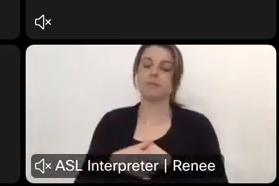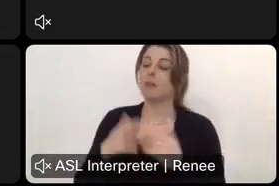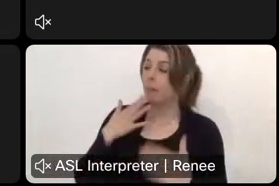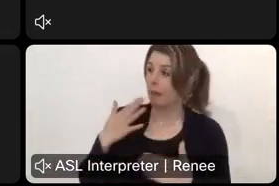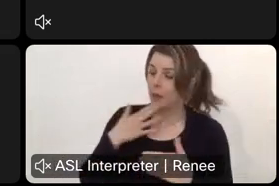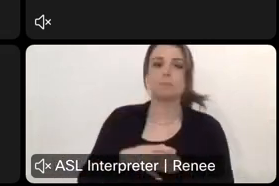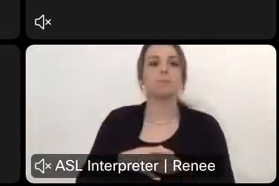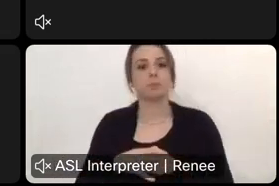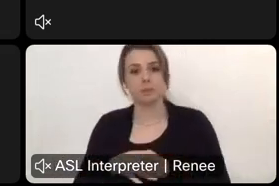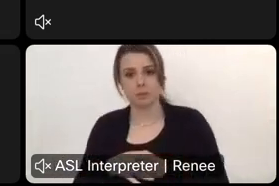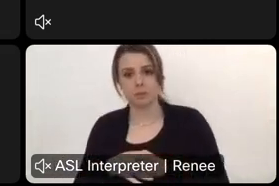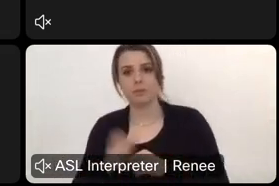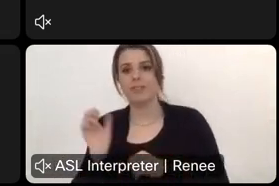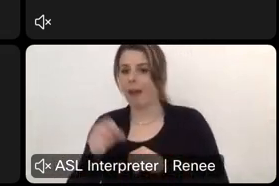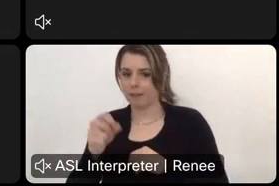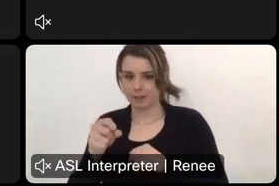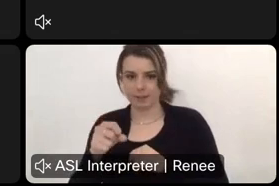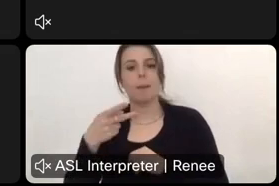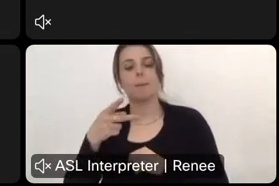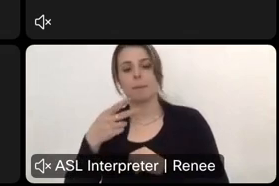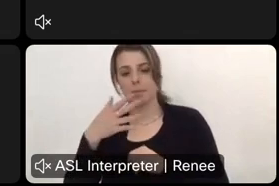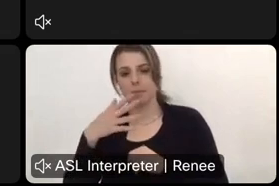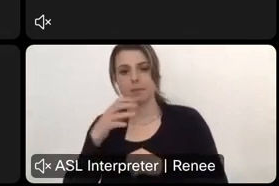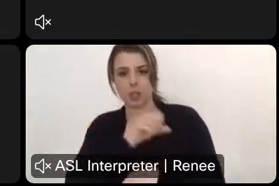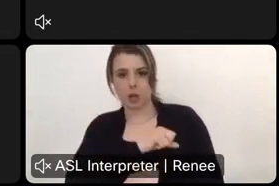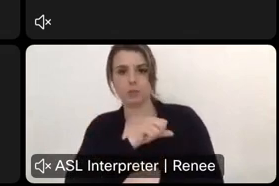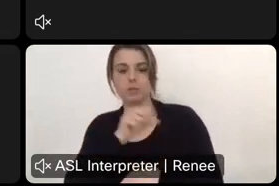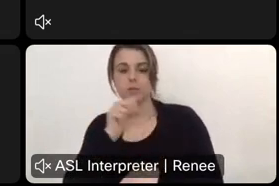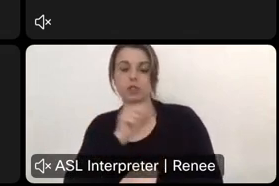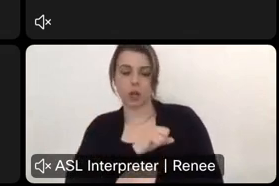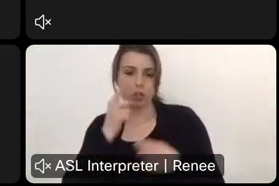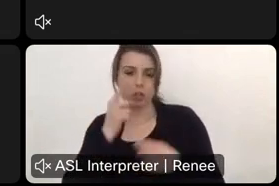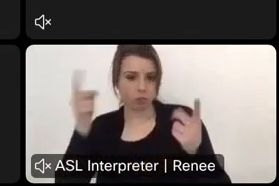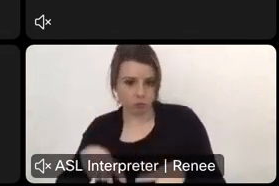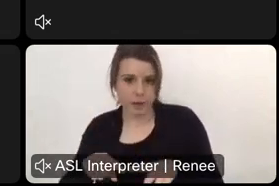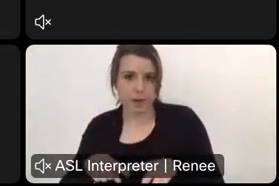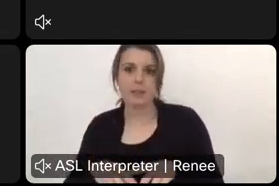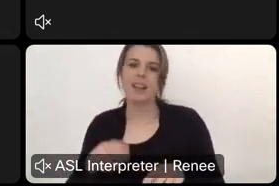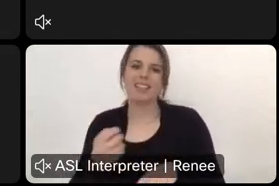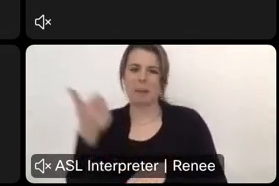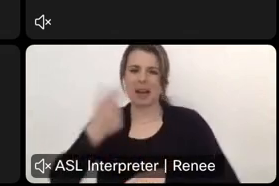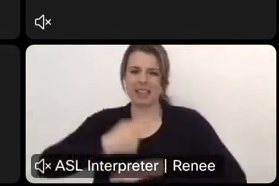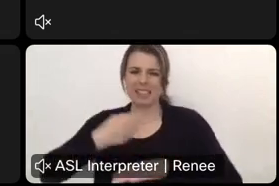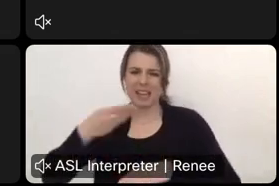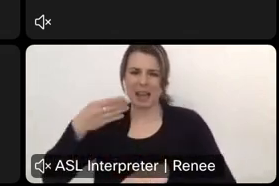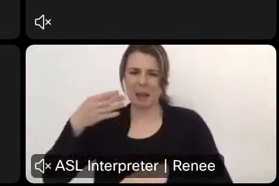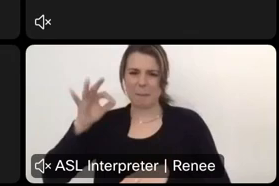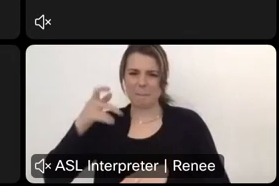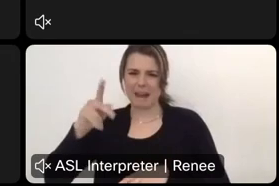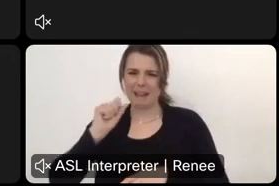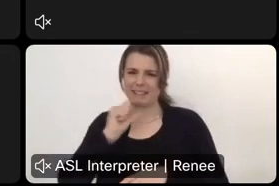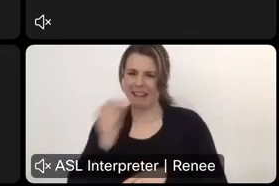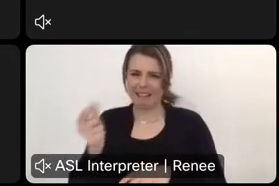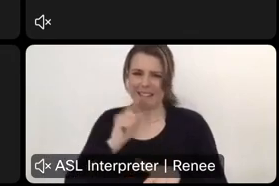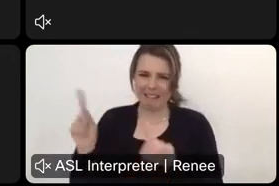Sergeant McKay says, indeed page says, thank you. Elimination of the annual days passes the answer. Thank you. And